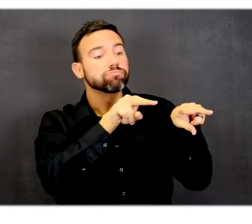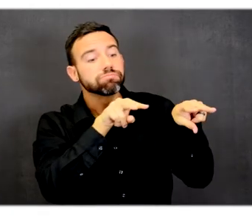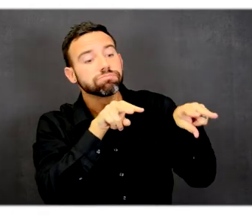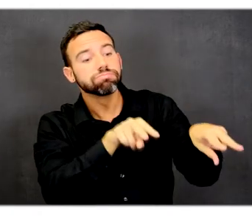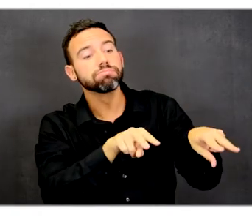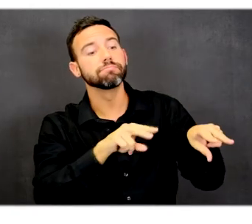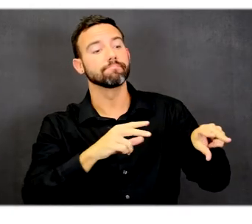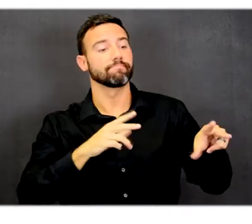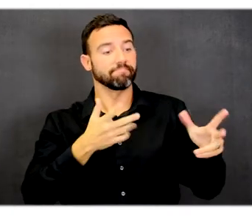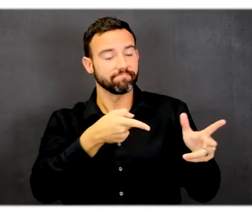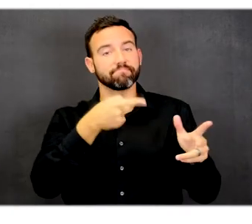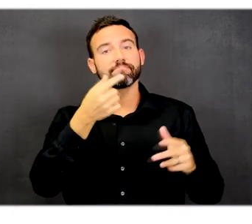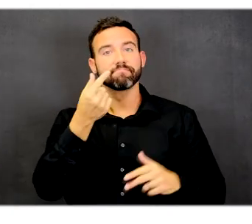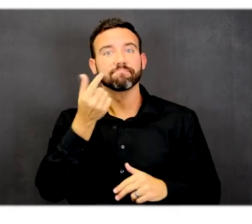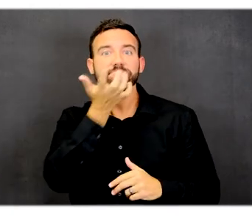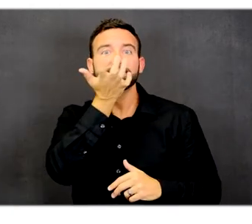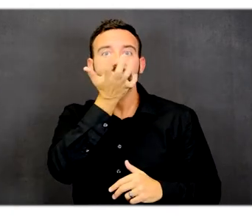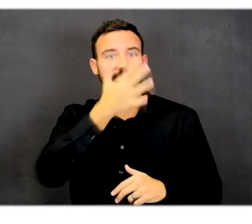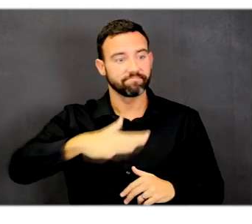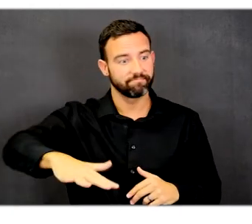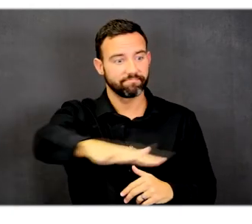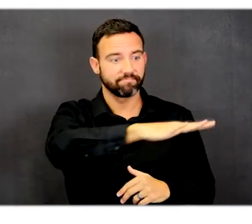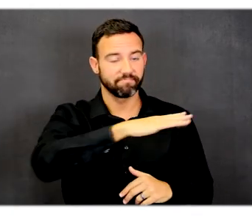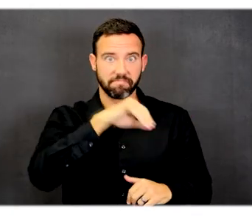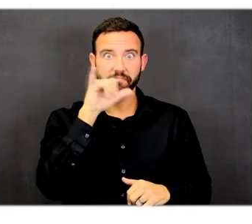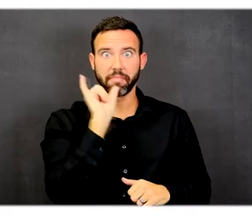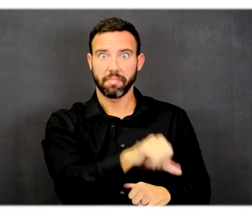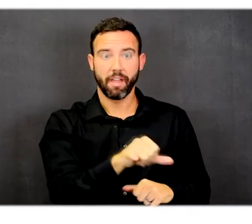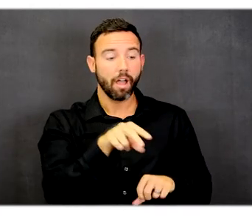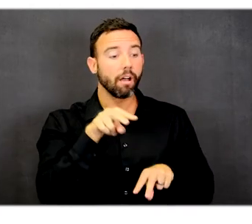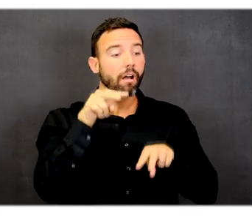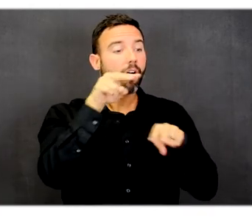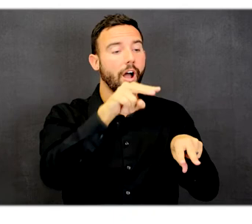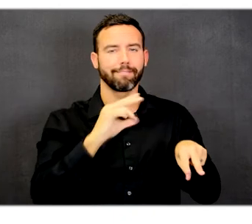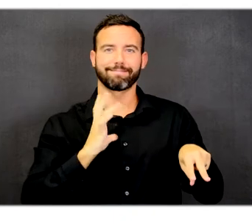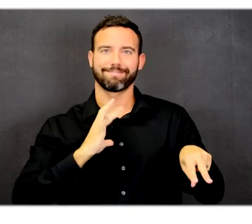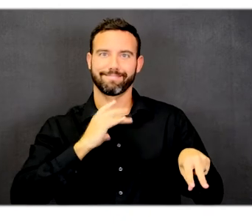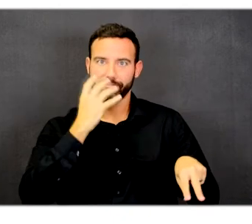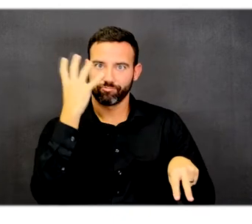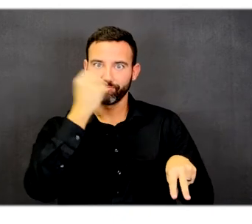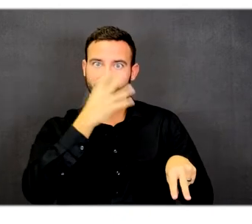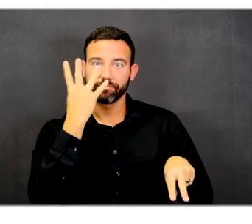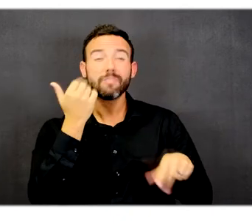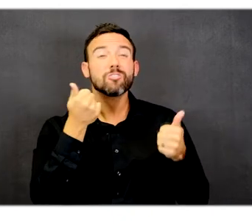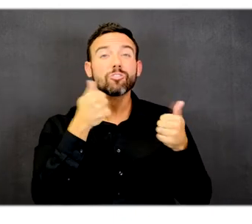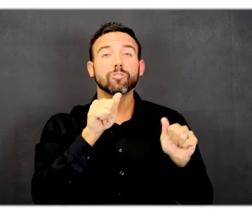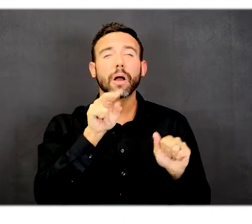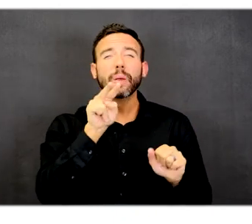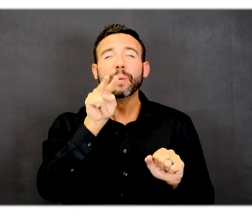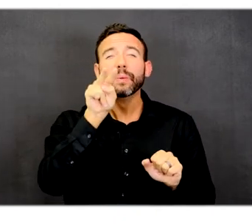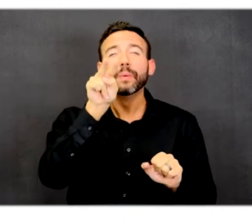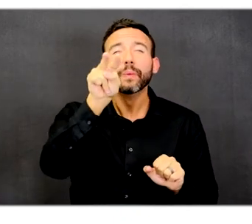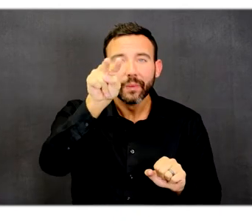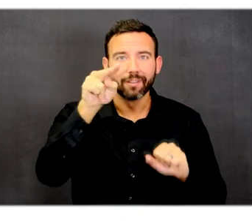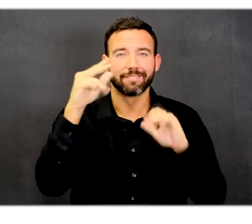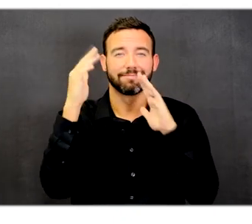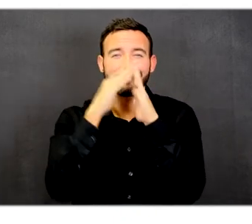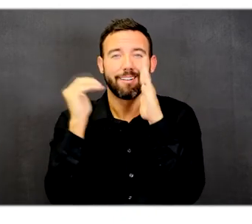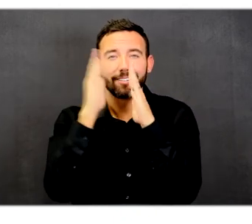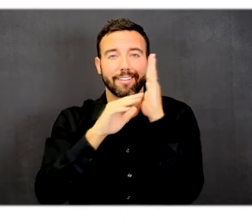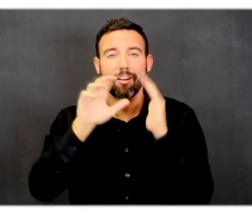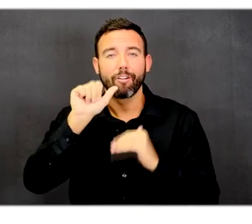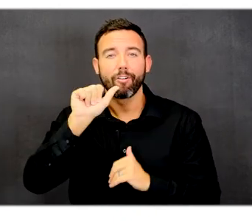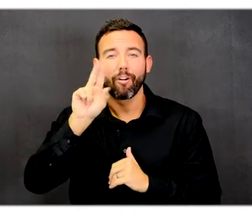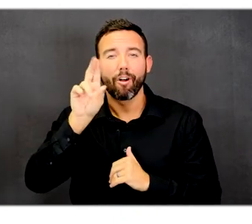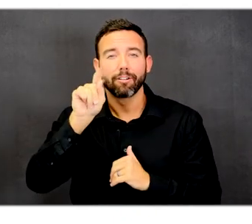Great Lawn. It is actually a very good view. However, you can't quite see downtown Austin. Just below